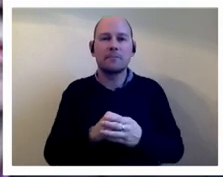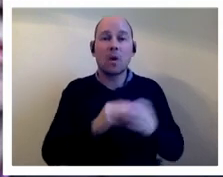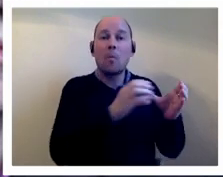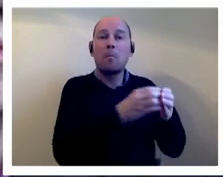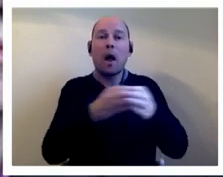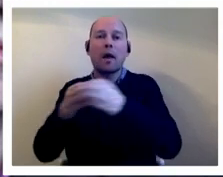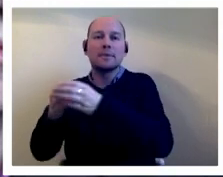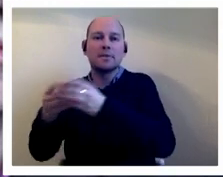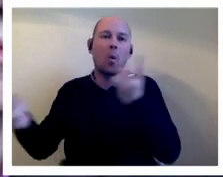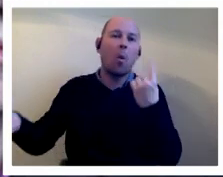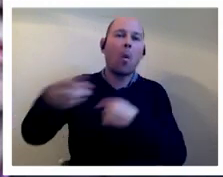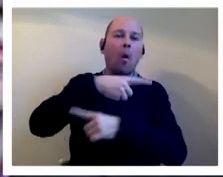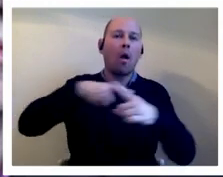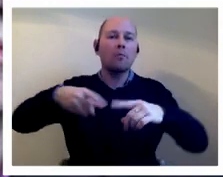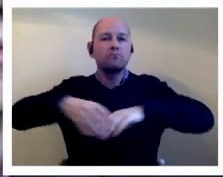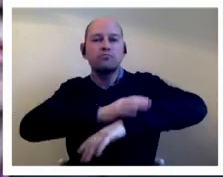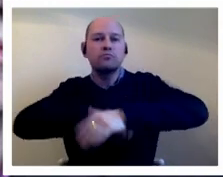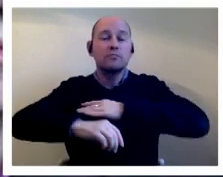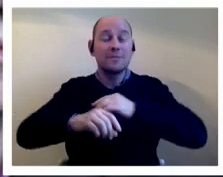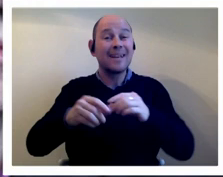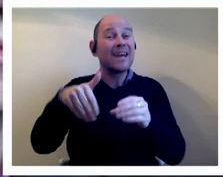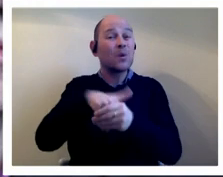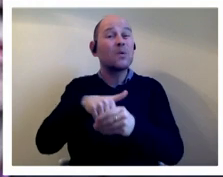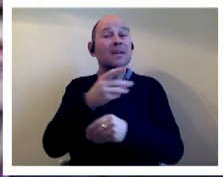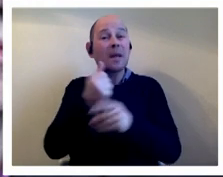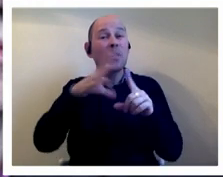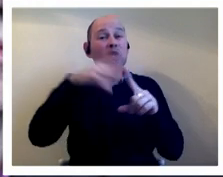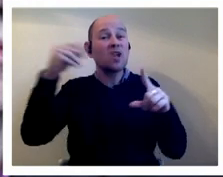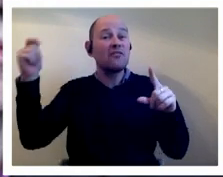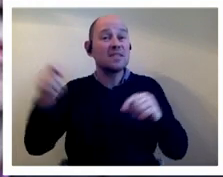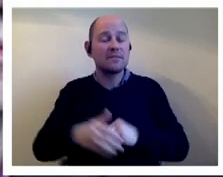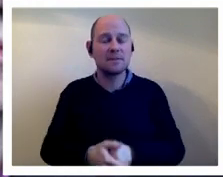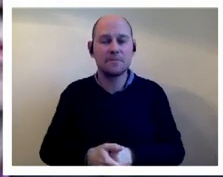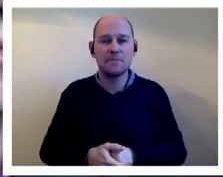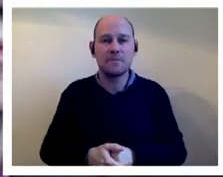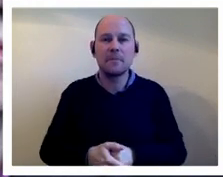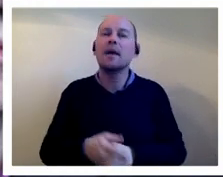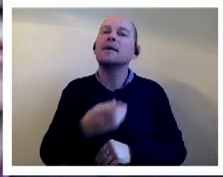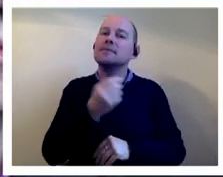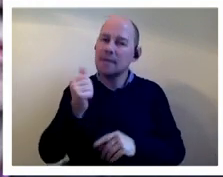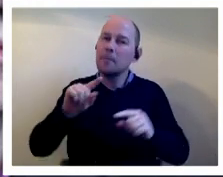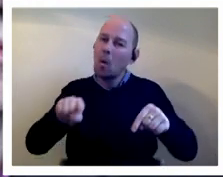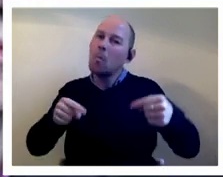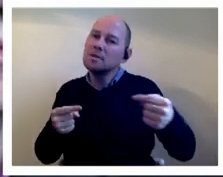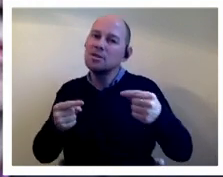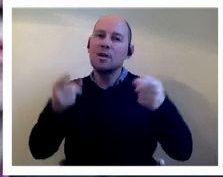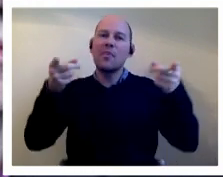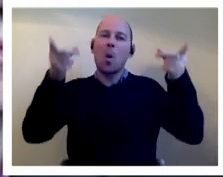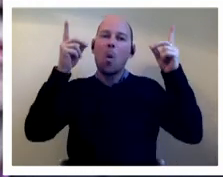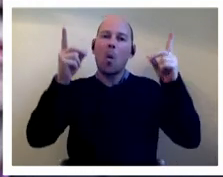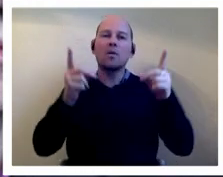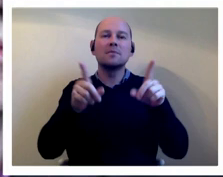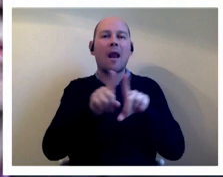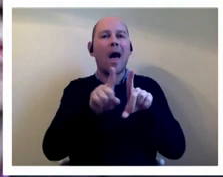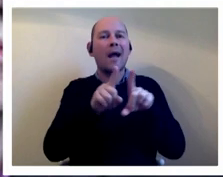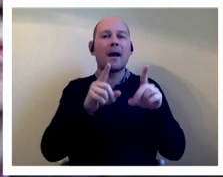some conservatives were willing to support it as well there was still some opposition in the lords from people like baroness blatch